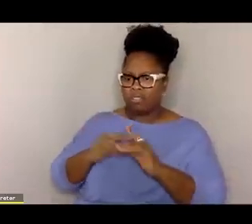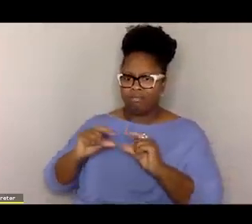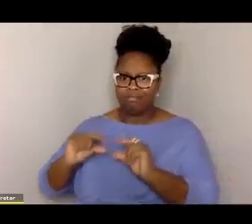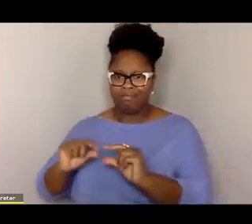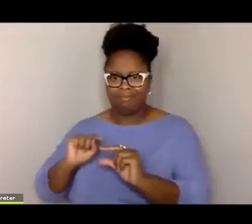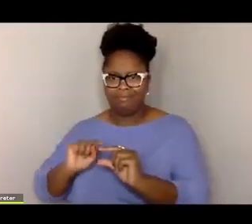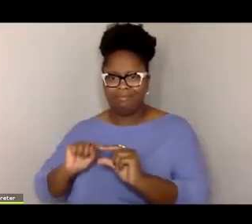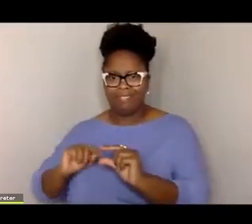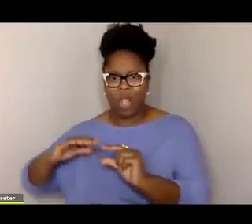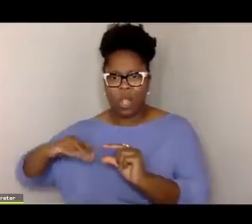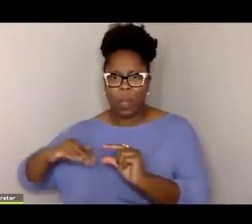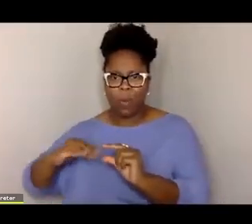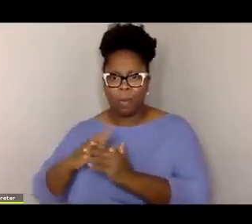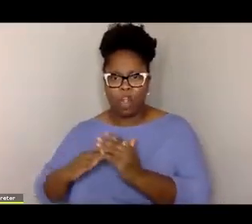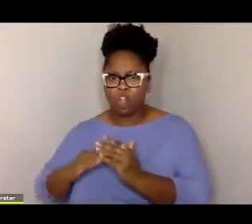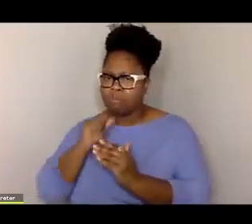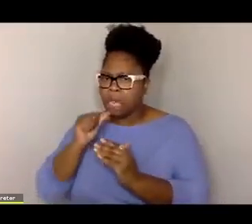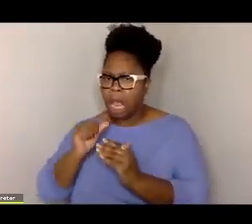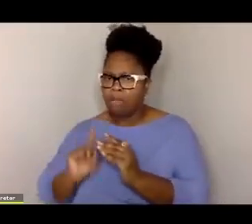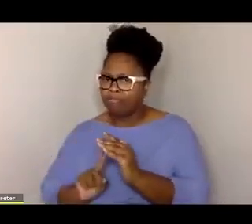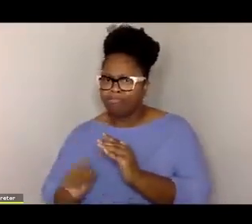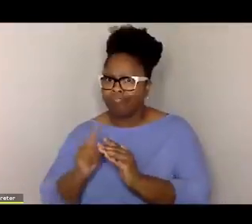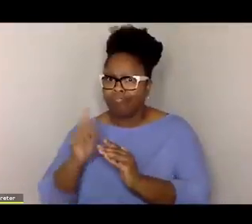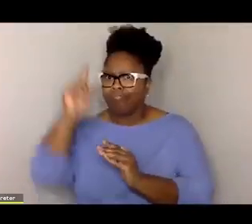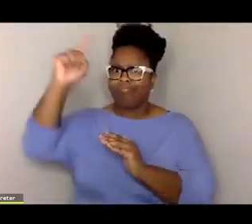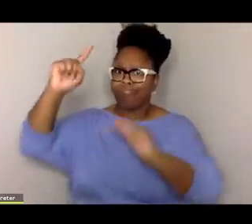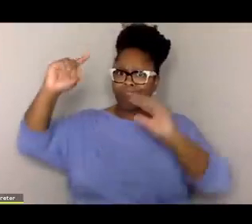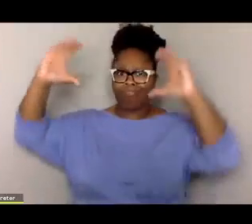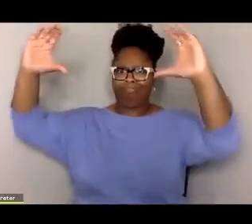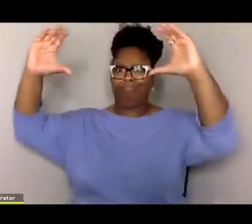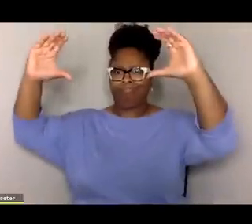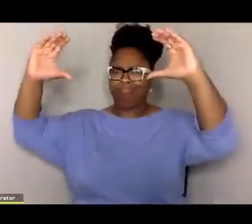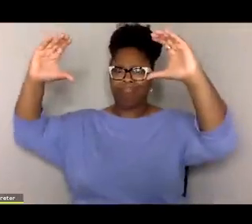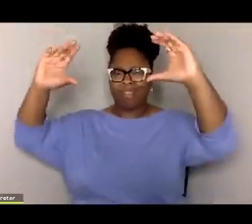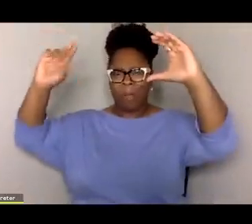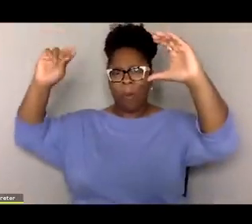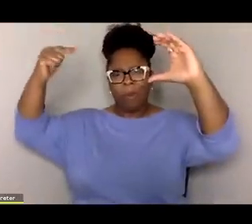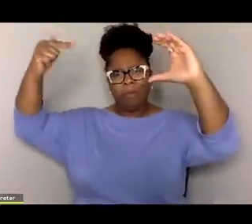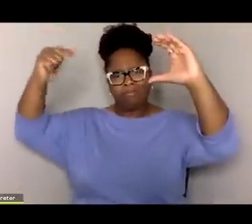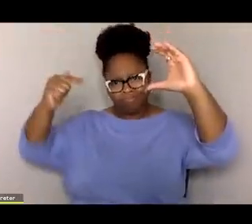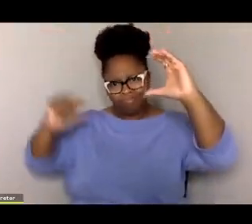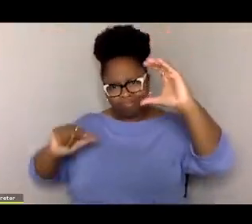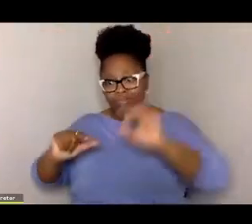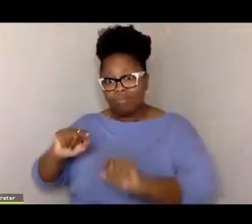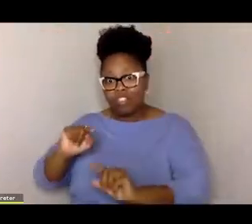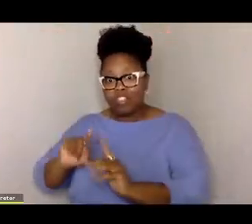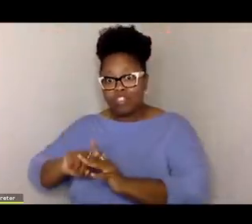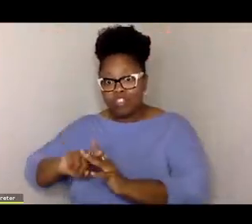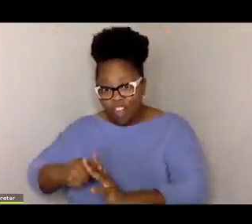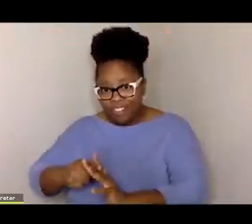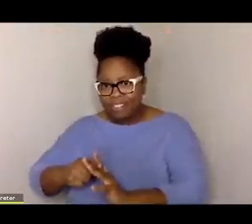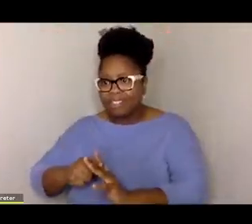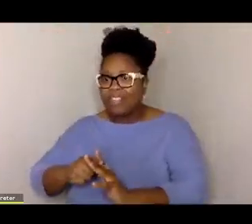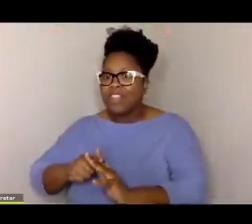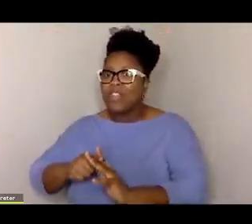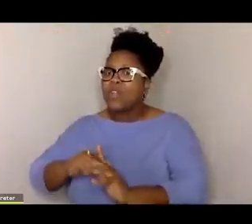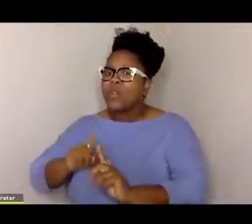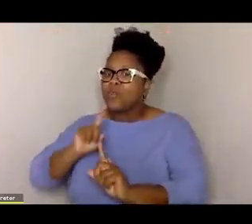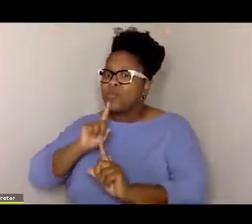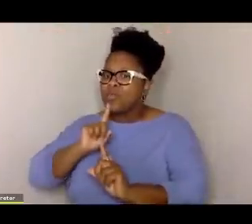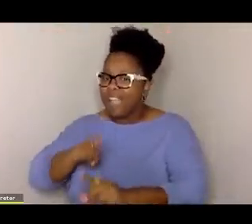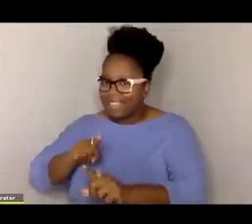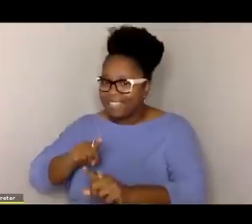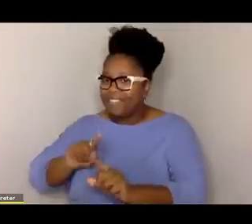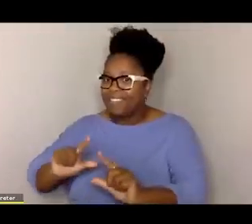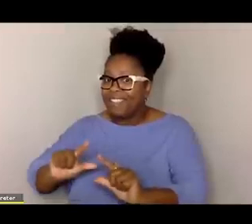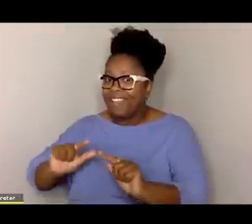first. Yeah. It doesn't go directly to the cortex. It has to get through this lower kind of reactive part of our brain, and then it has